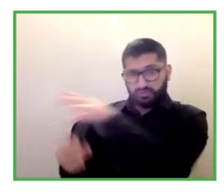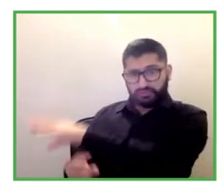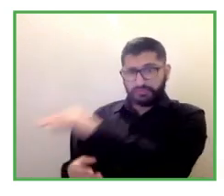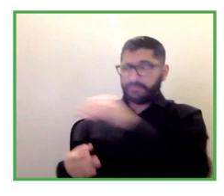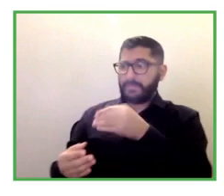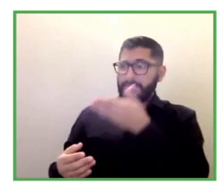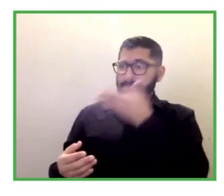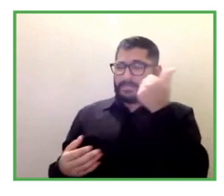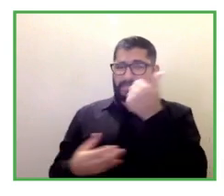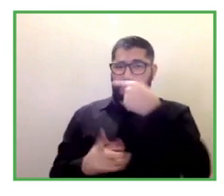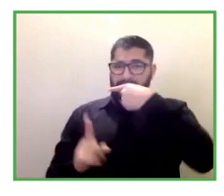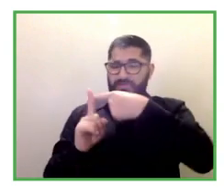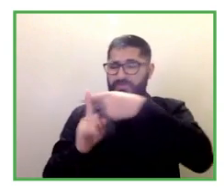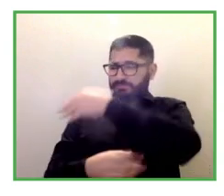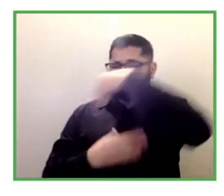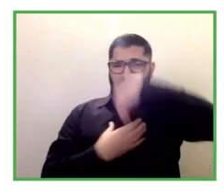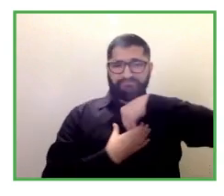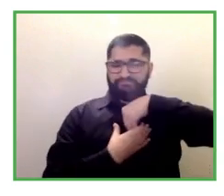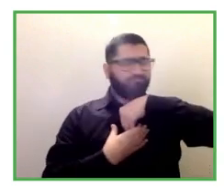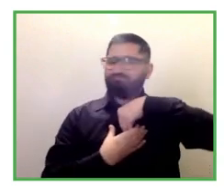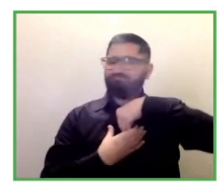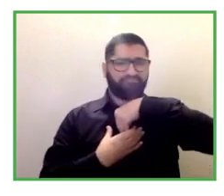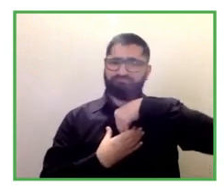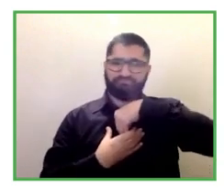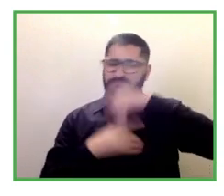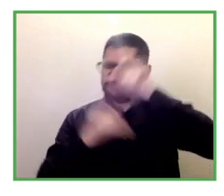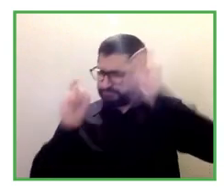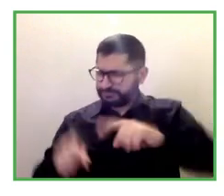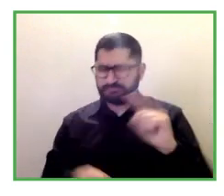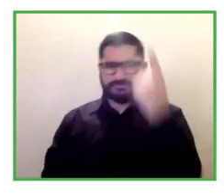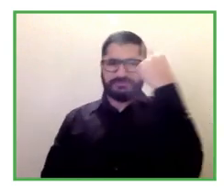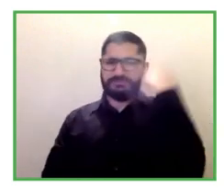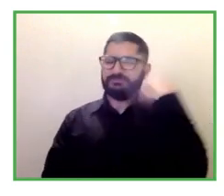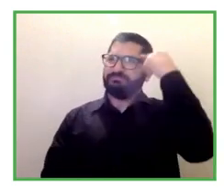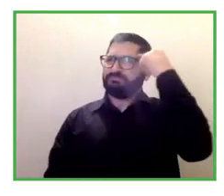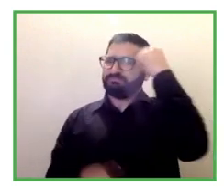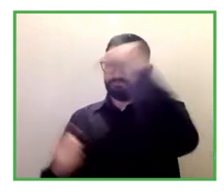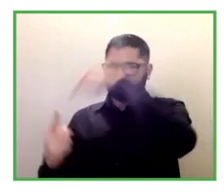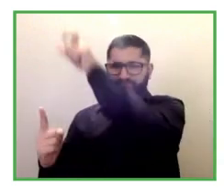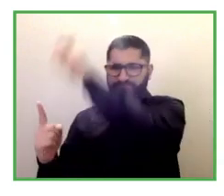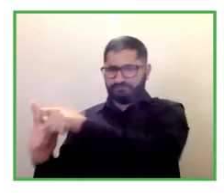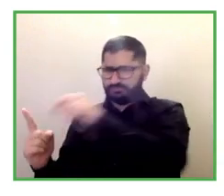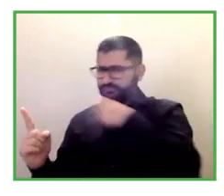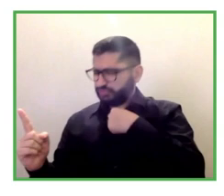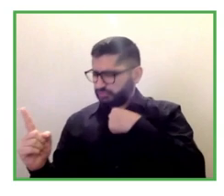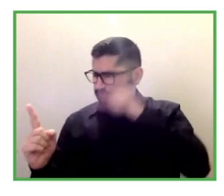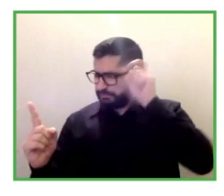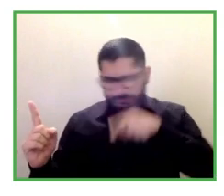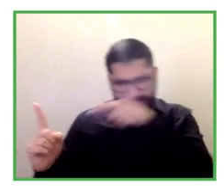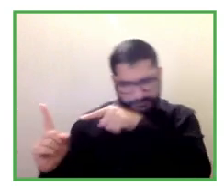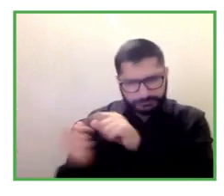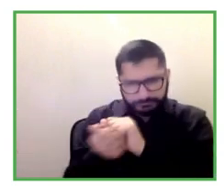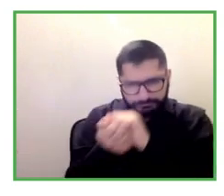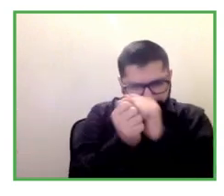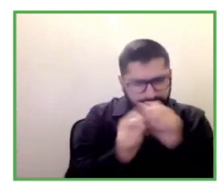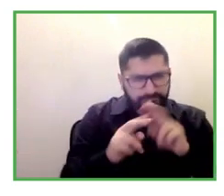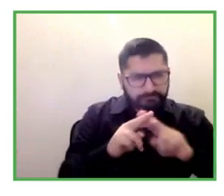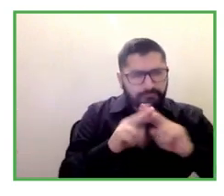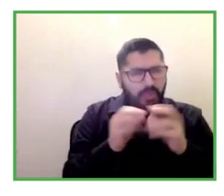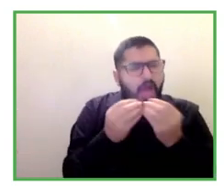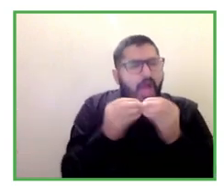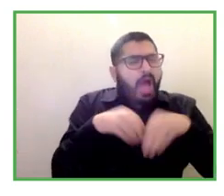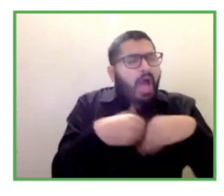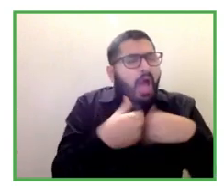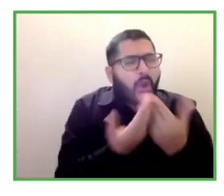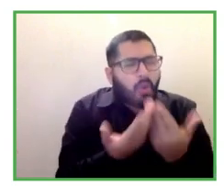they shouldn't ask about someone's disability specifics because often that can be quite personal or sensitive information and at the end of the day